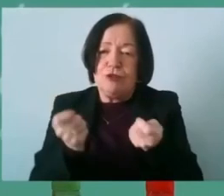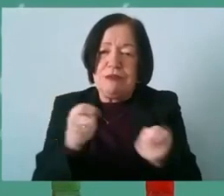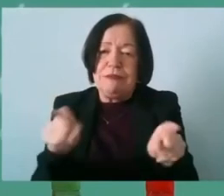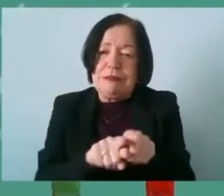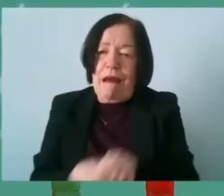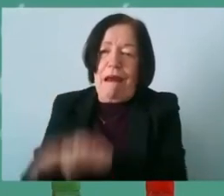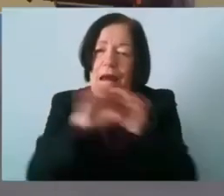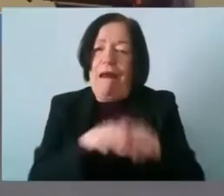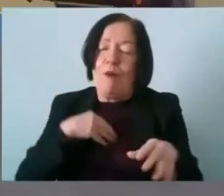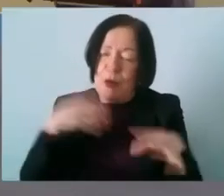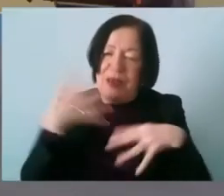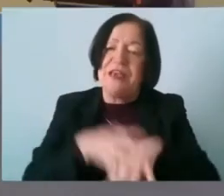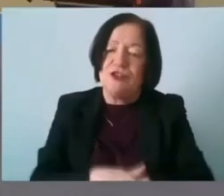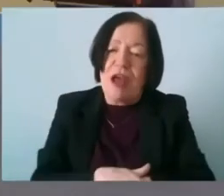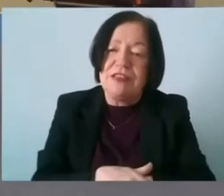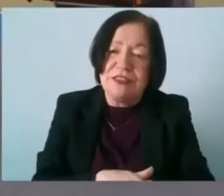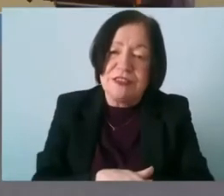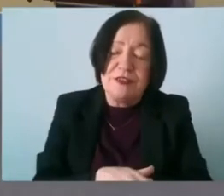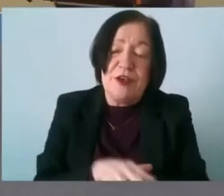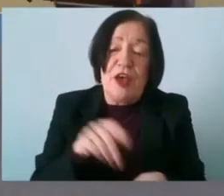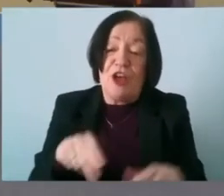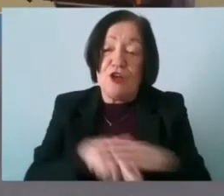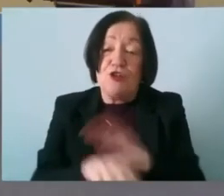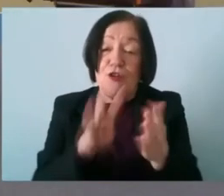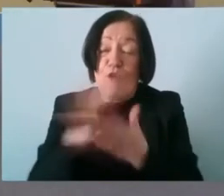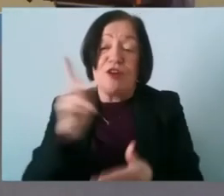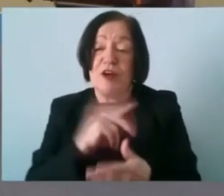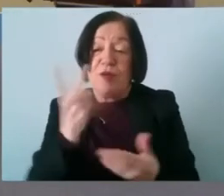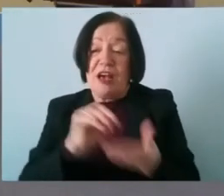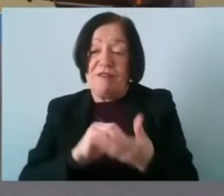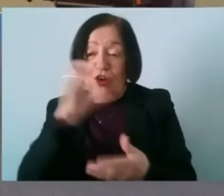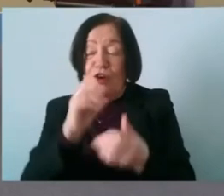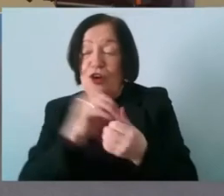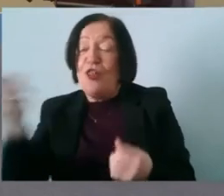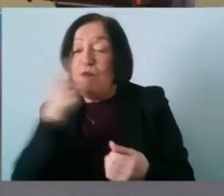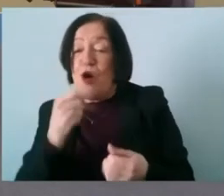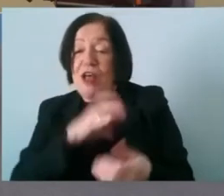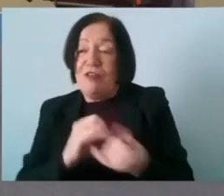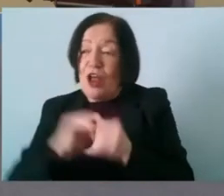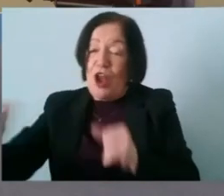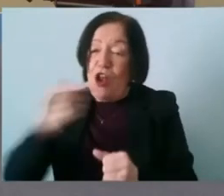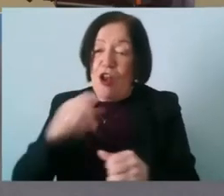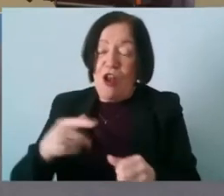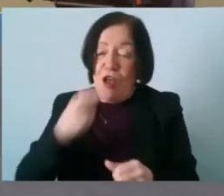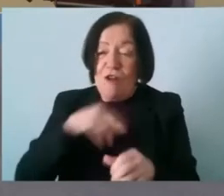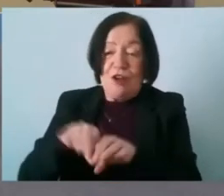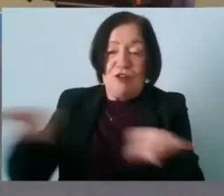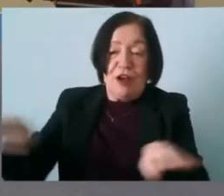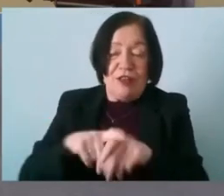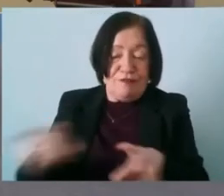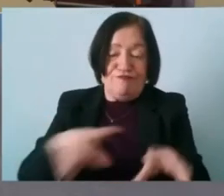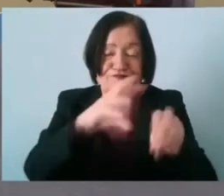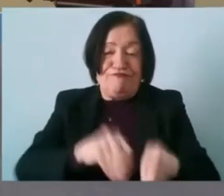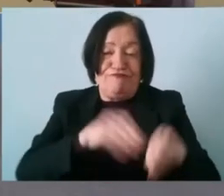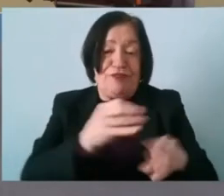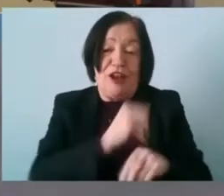integrated yeah and your under 14 girls won't have to look at your under 12 boys on the lovely kitchen they're on the soaked soddy turf in the background and